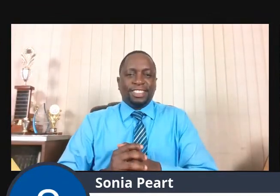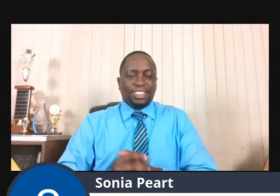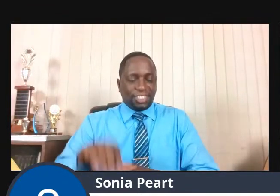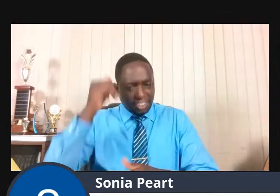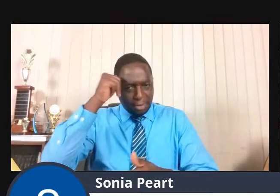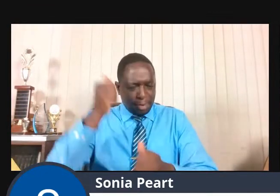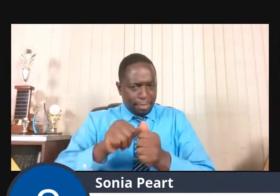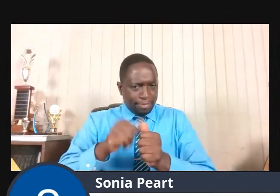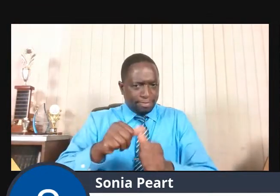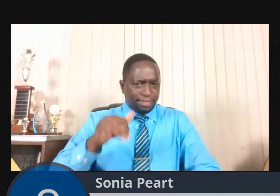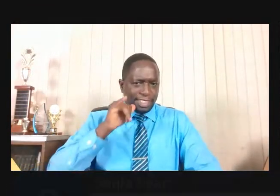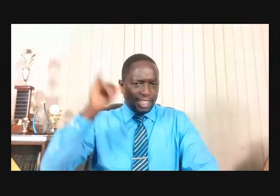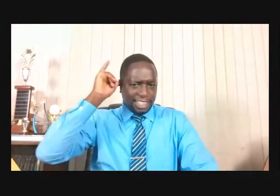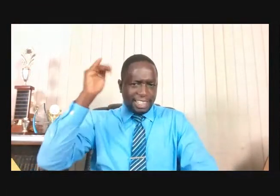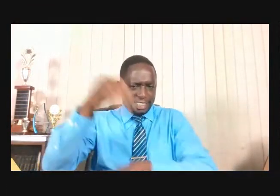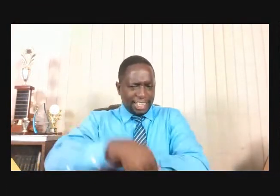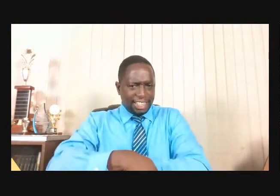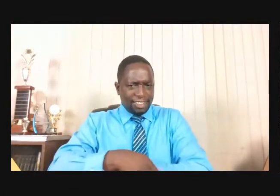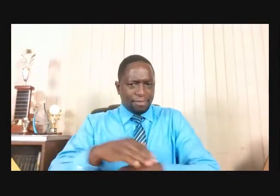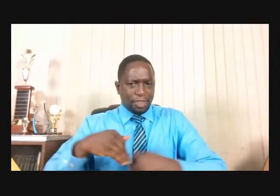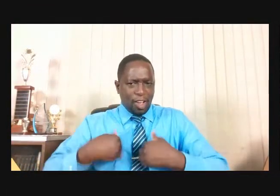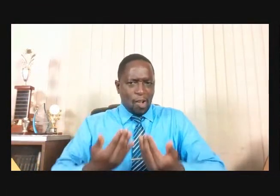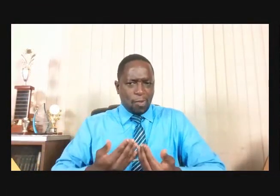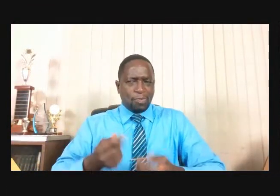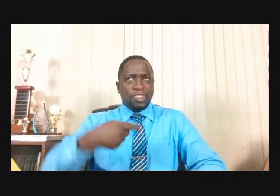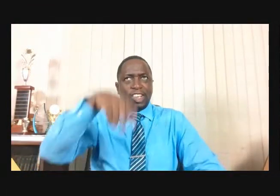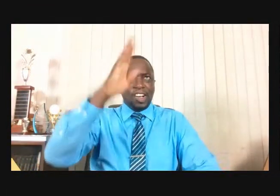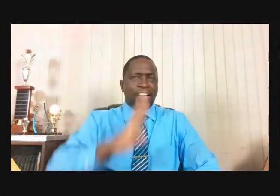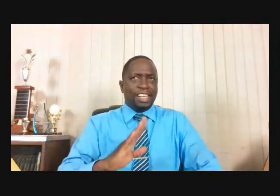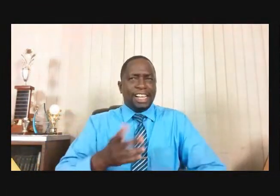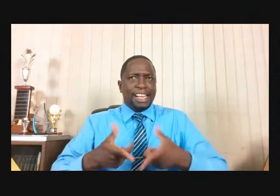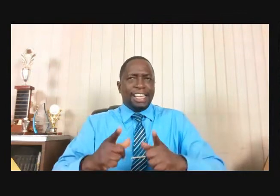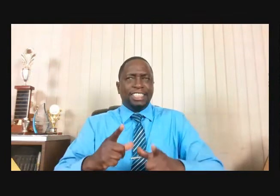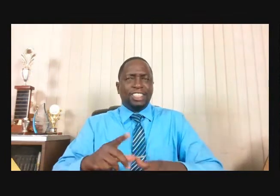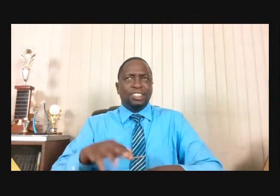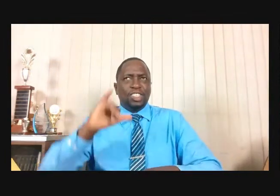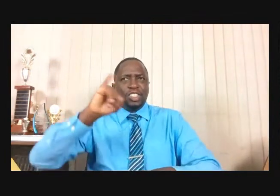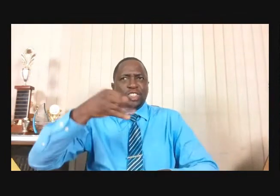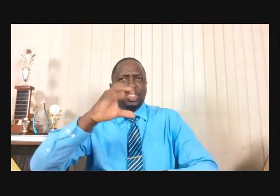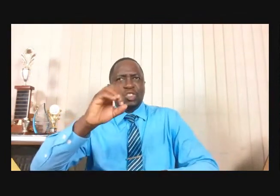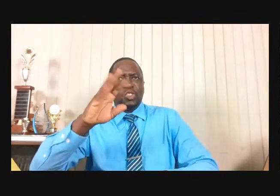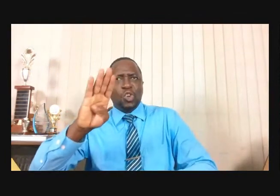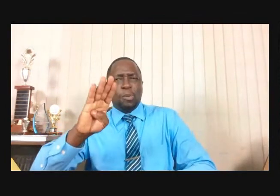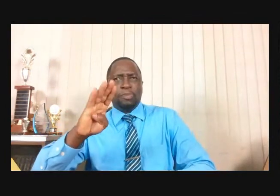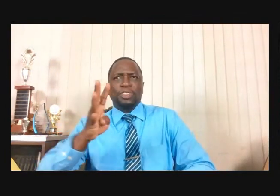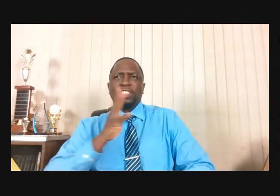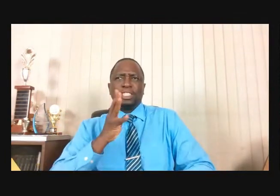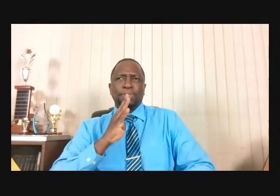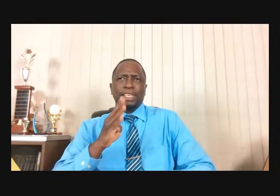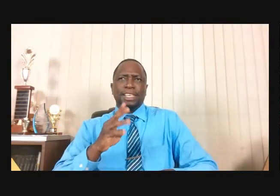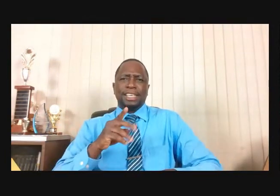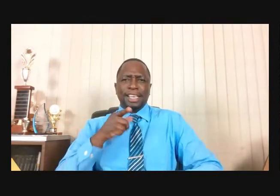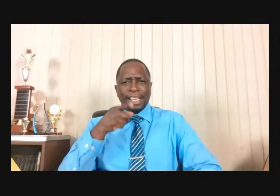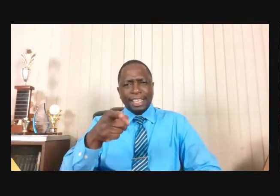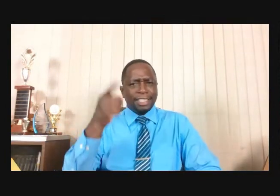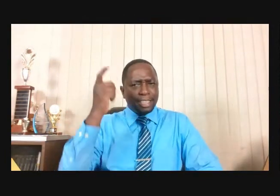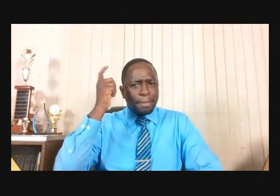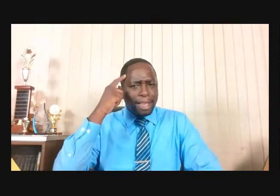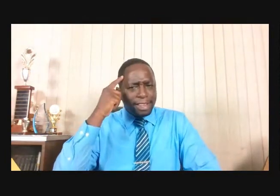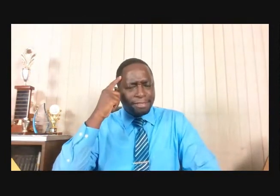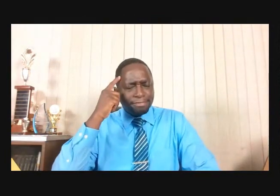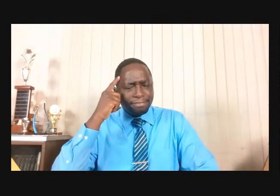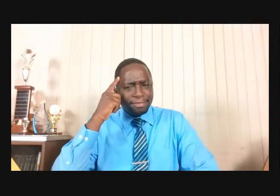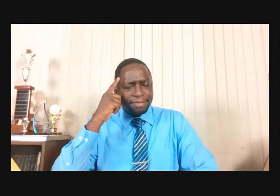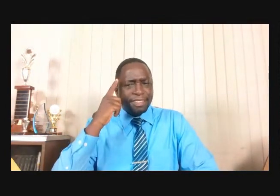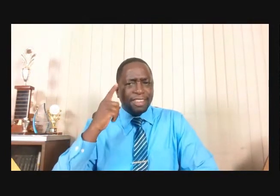Job, to speak his mind, and God was upset that Job's friends interrupted him. So